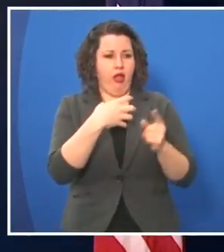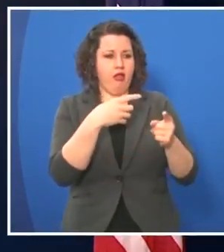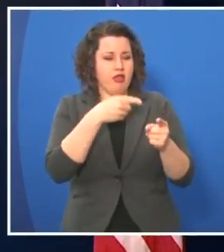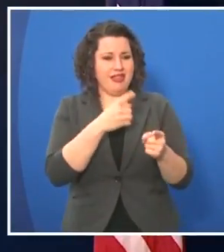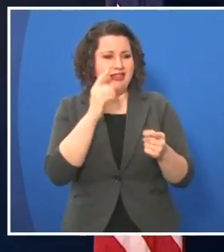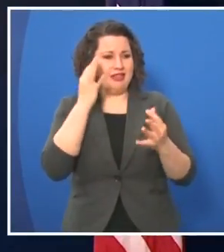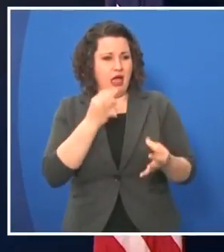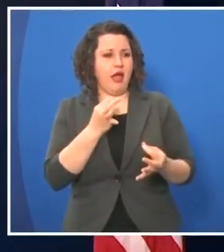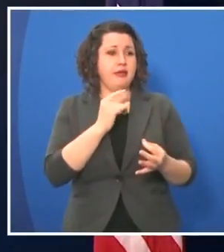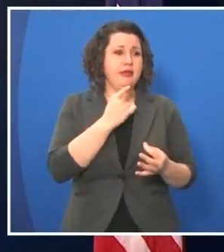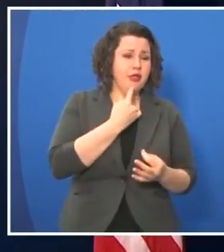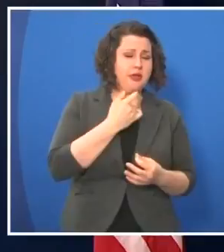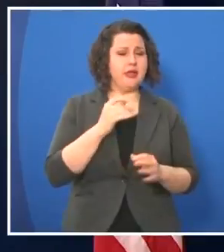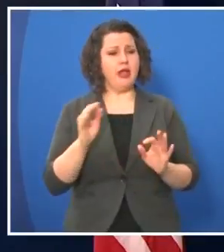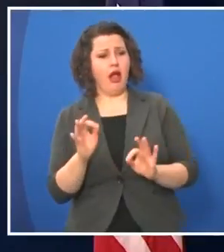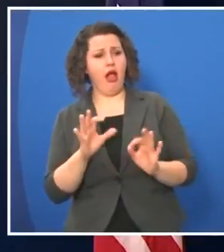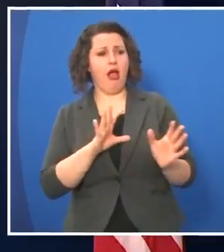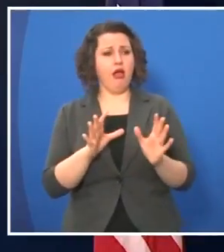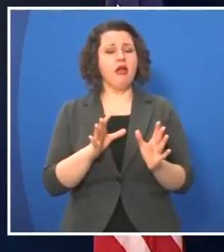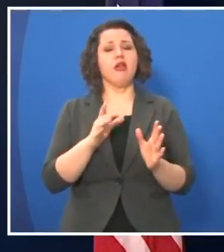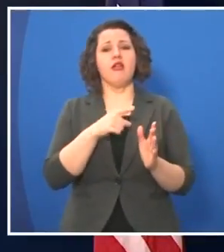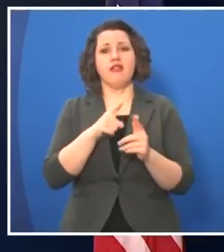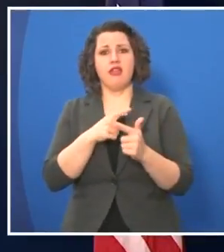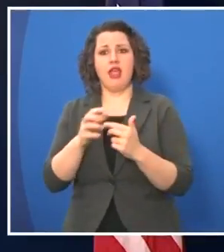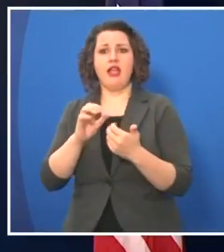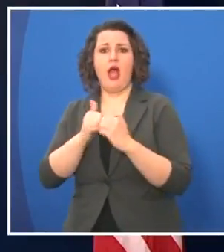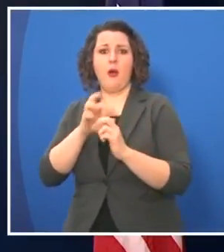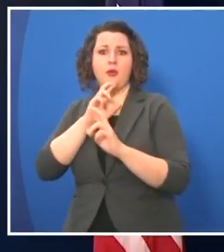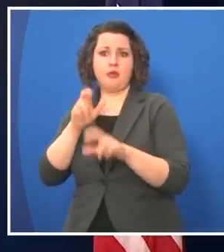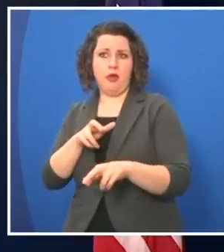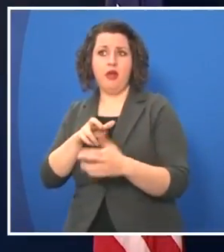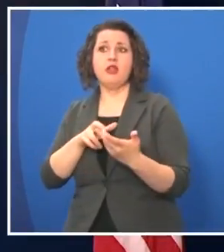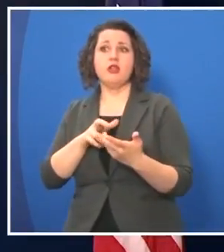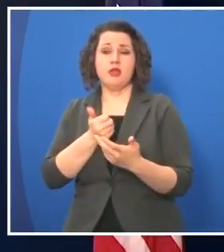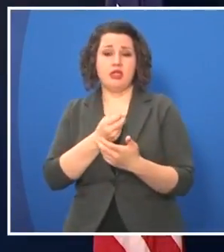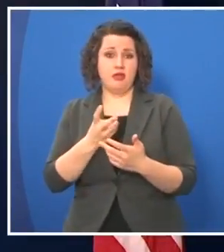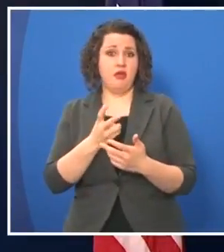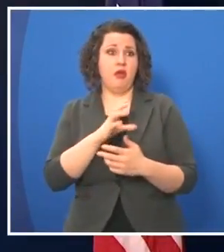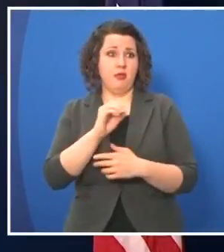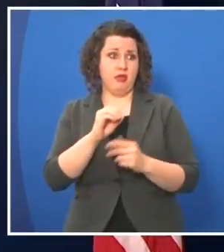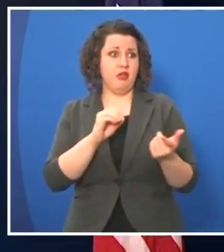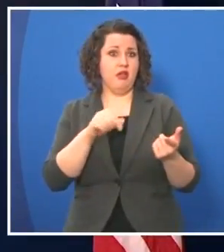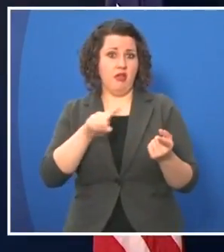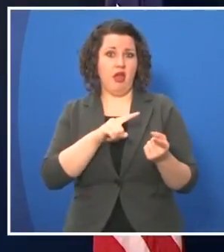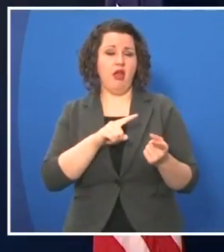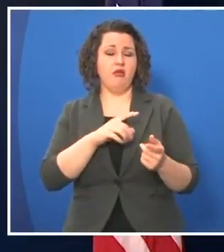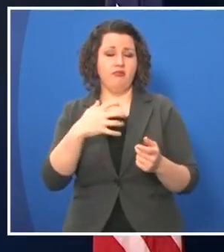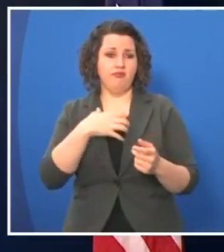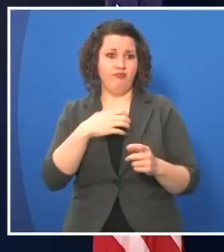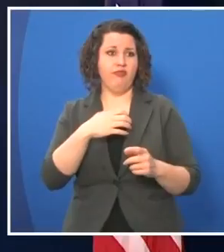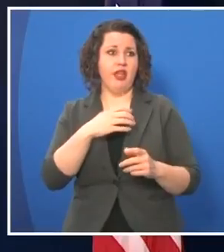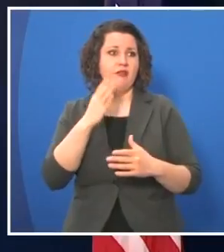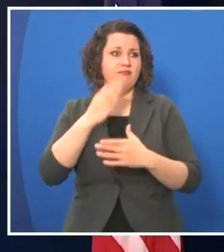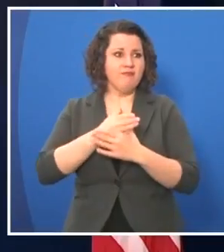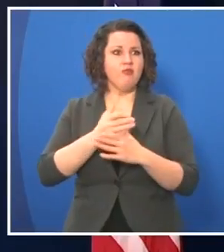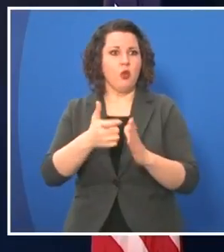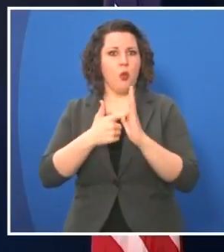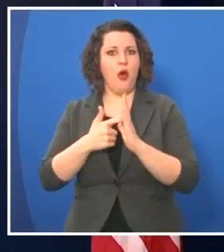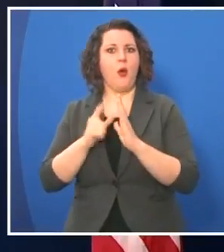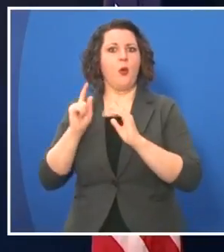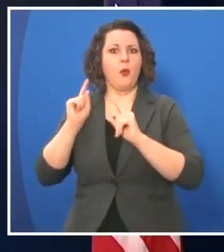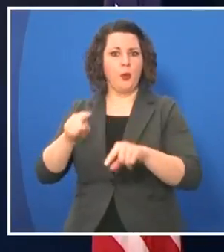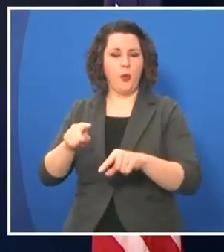site with some of the other companies that had filed a complaint that warranted a site visit. So they had,